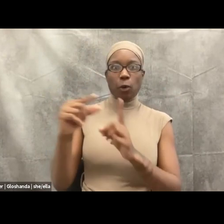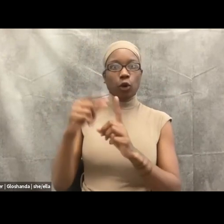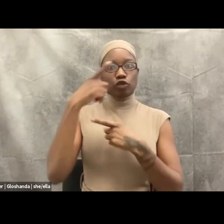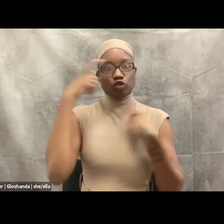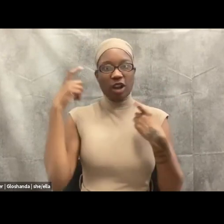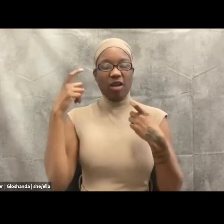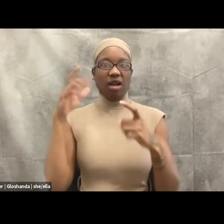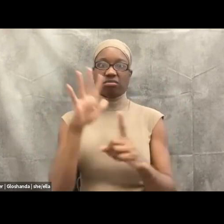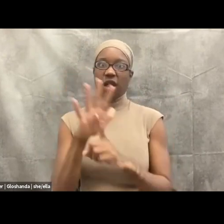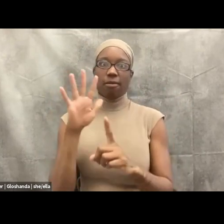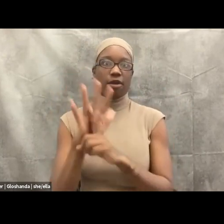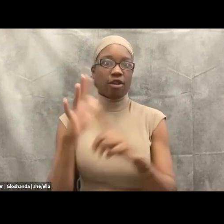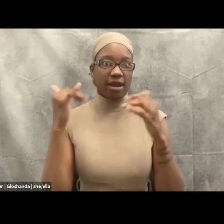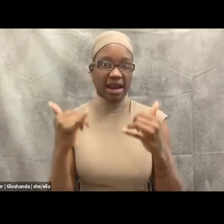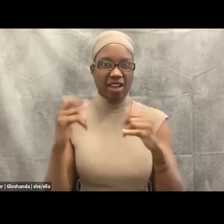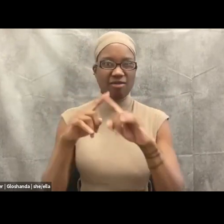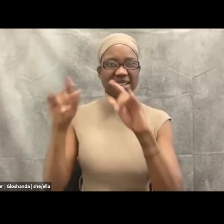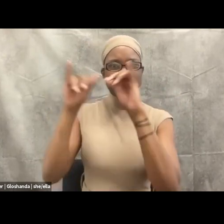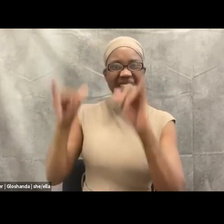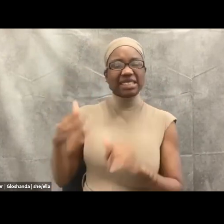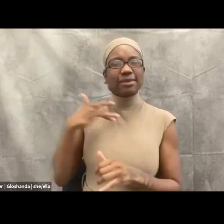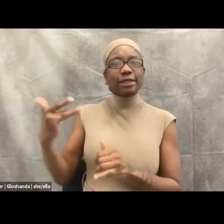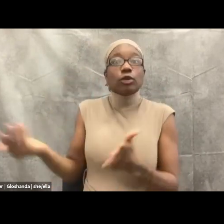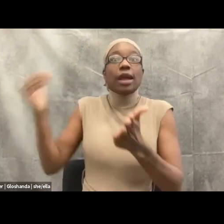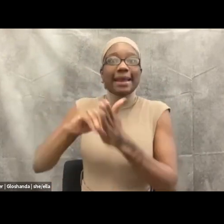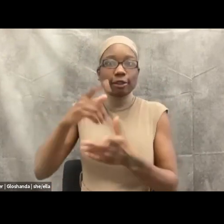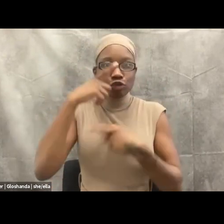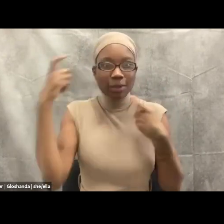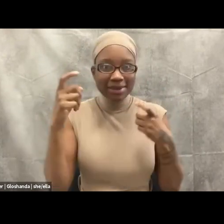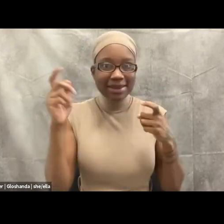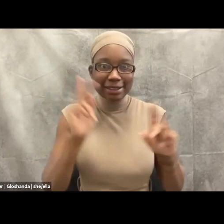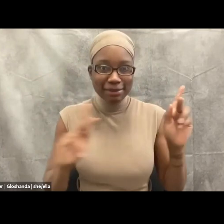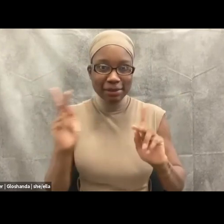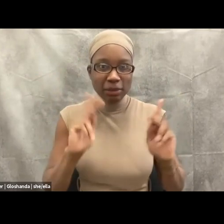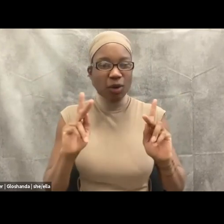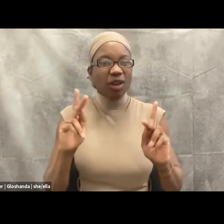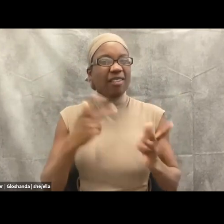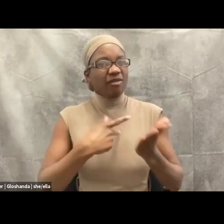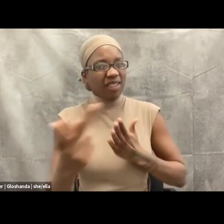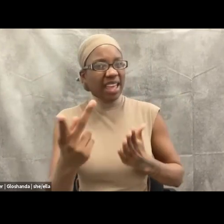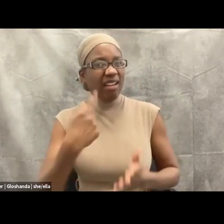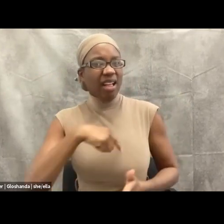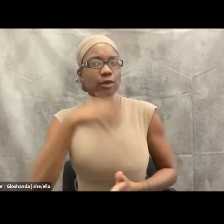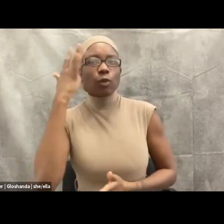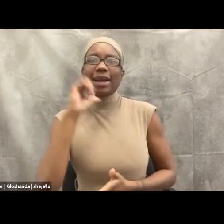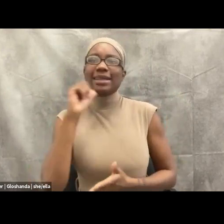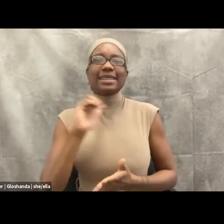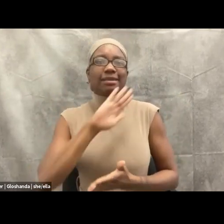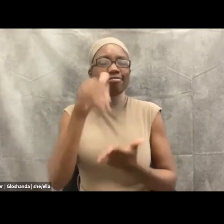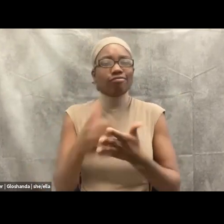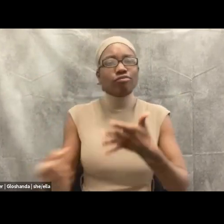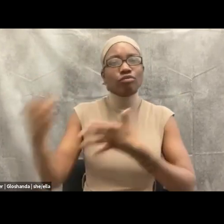actually balk at the notion that mental health care could be and should be holistic and a collaborative